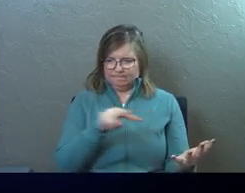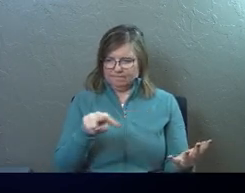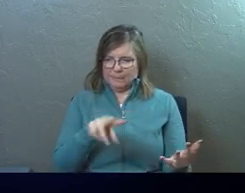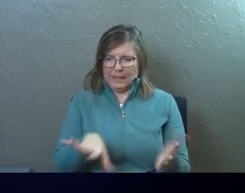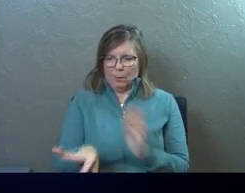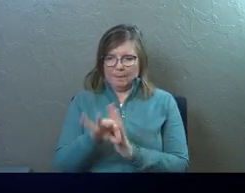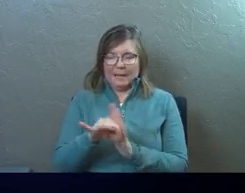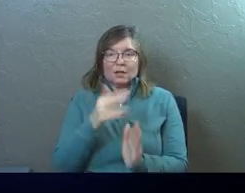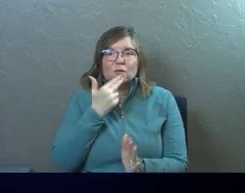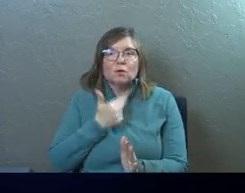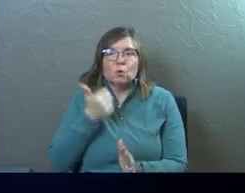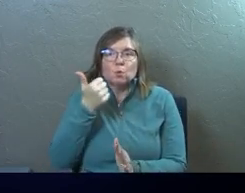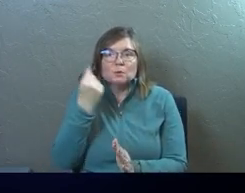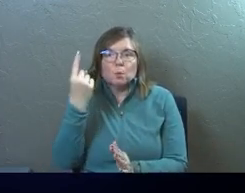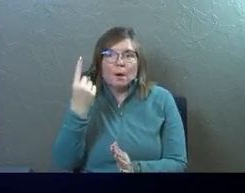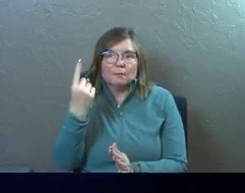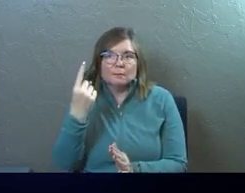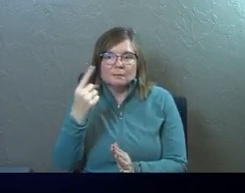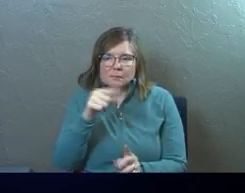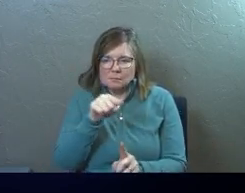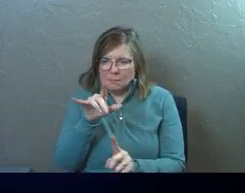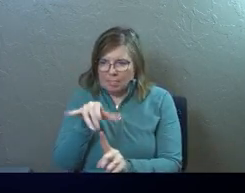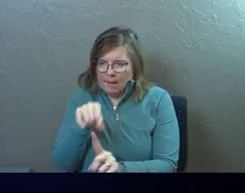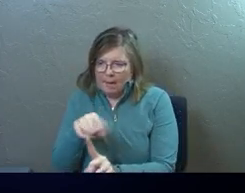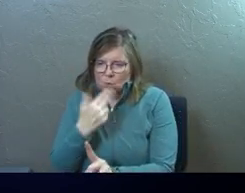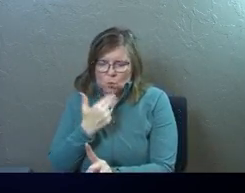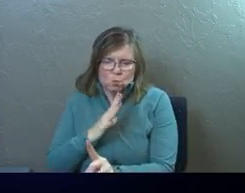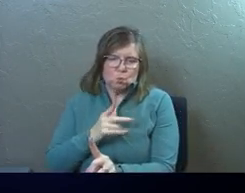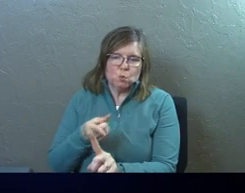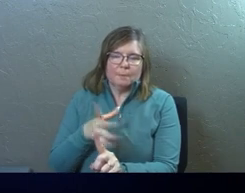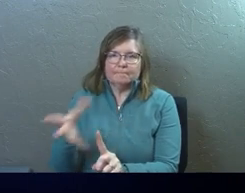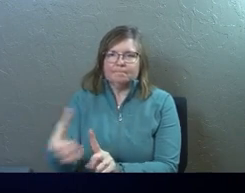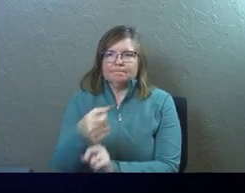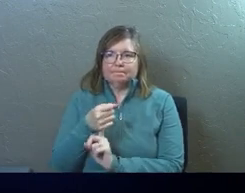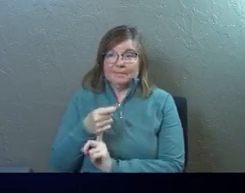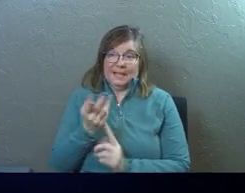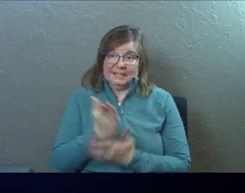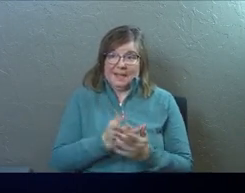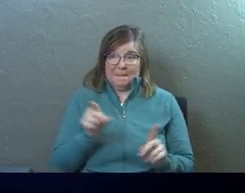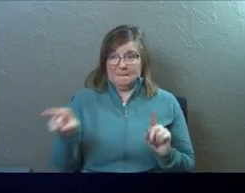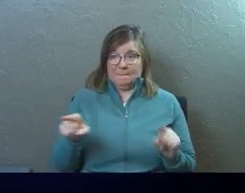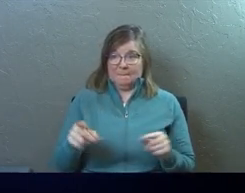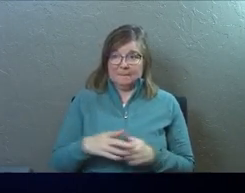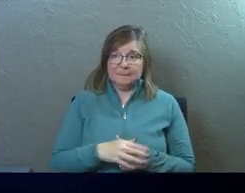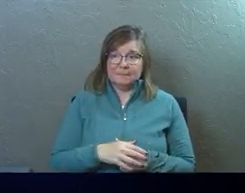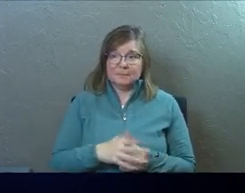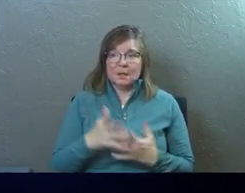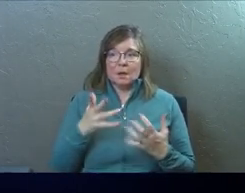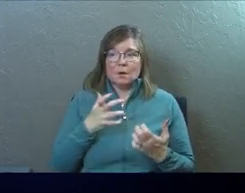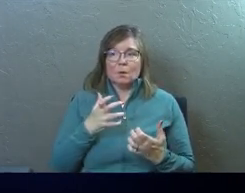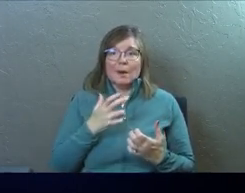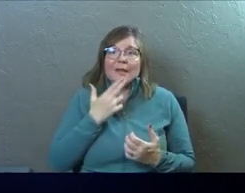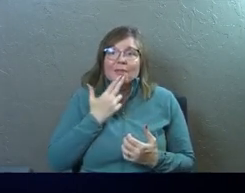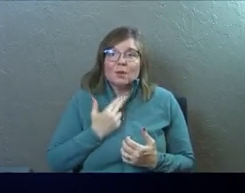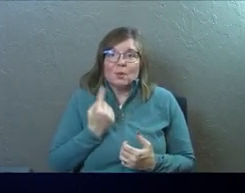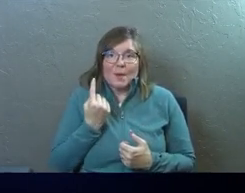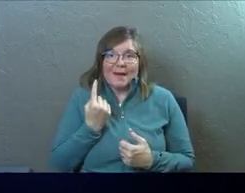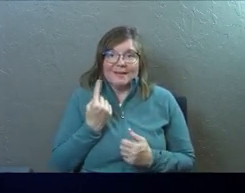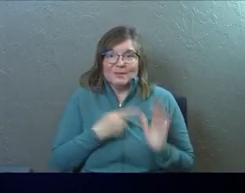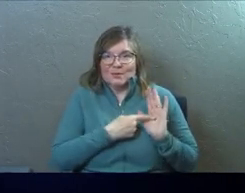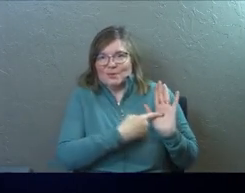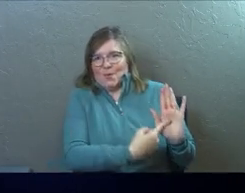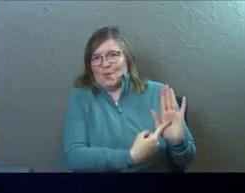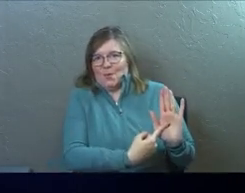cutest one that they could possibly find. And here are some of them right there, right? Like, we want the cute one